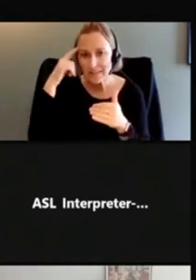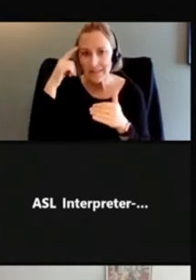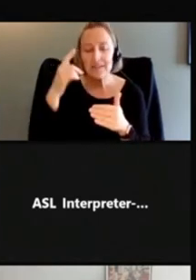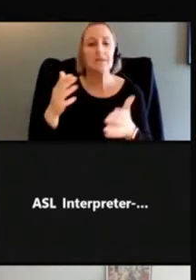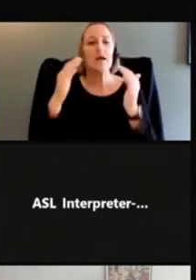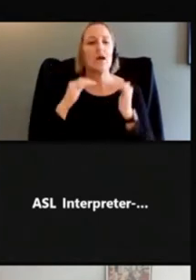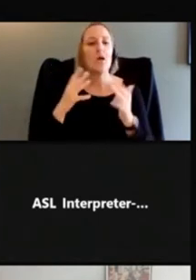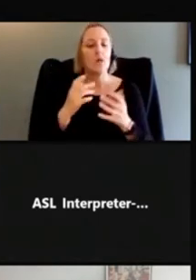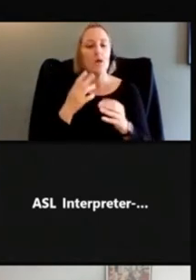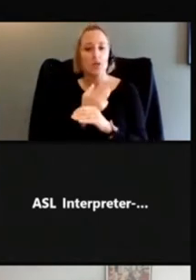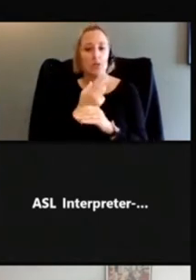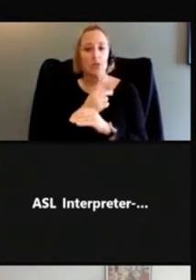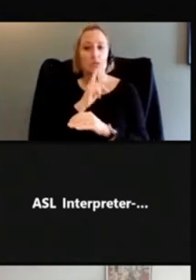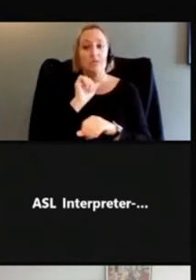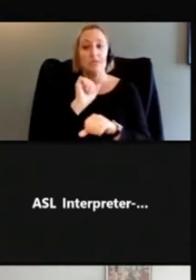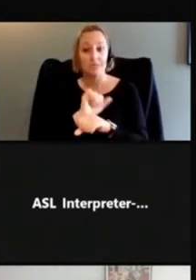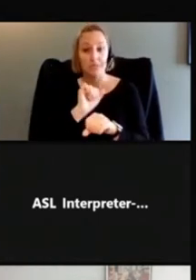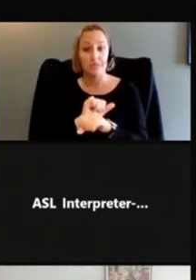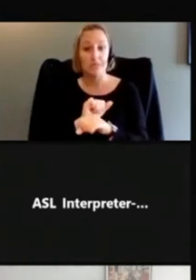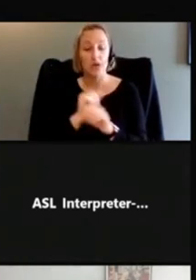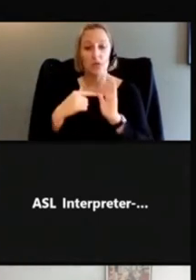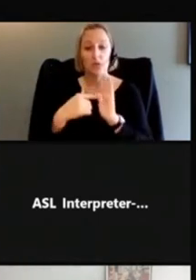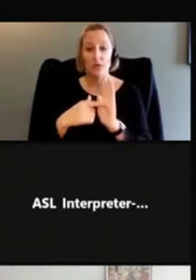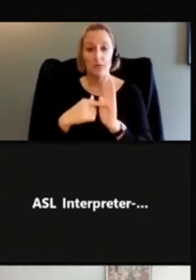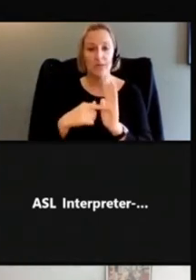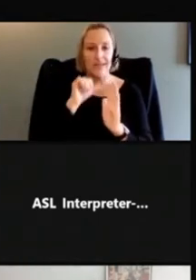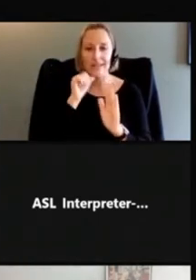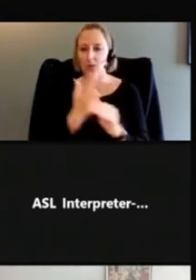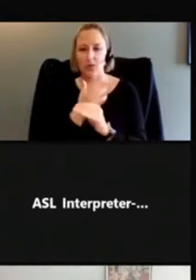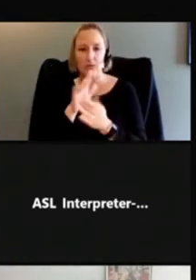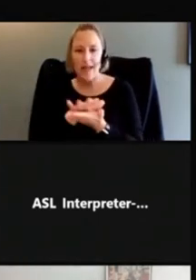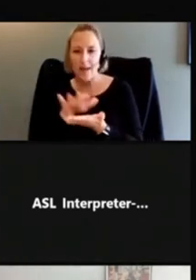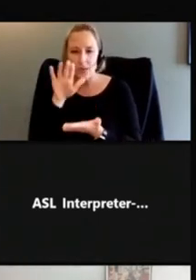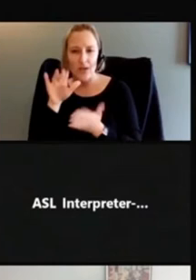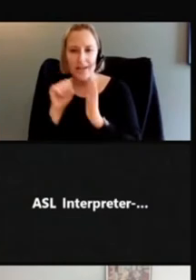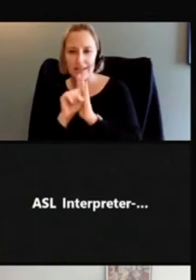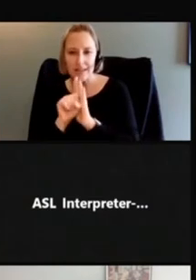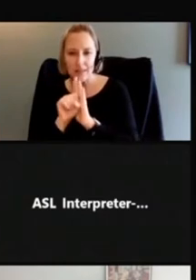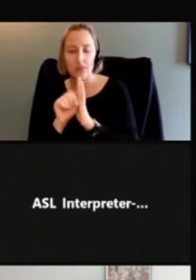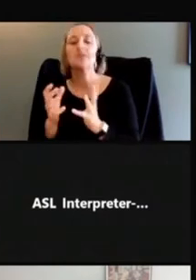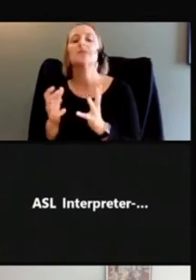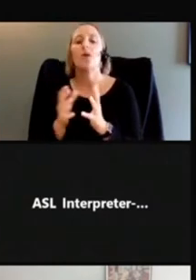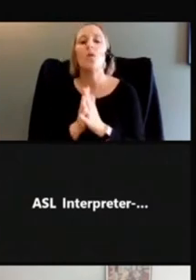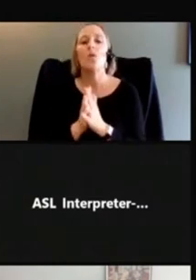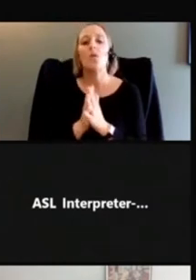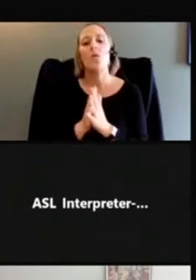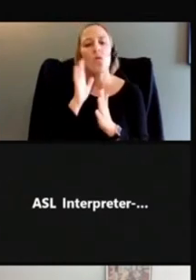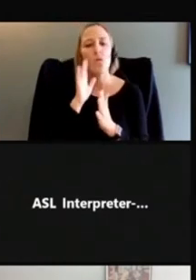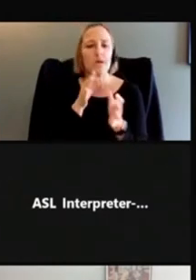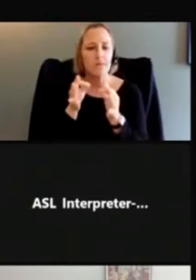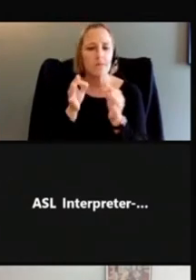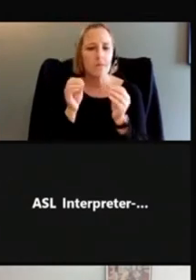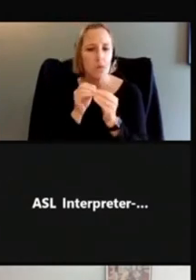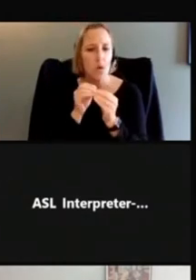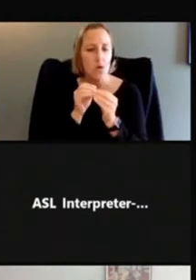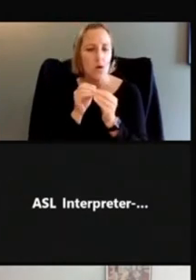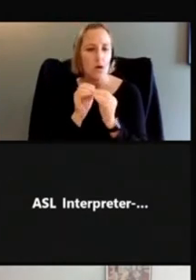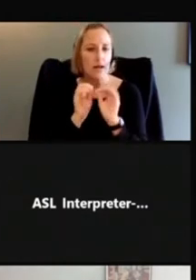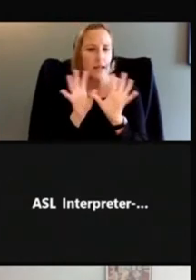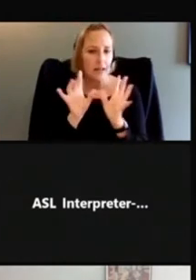abstract symbolism. And we'll get into all of these and break them down. But essentially, this one is